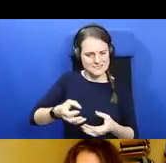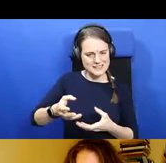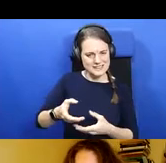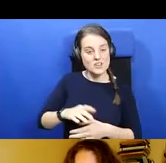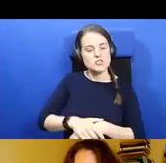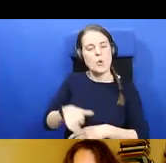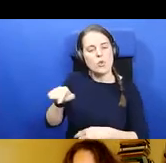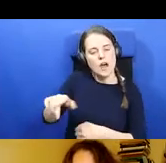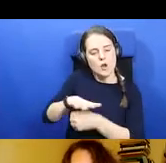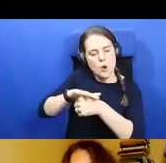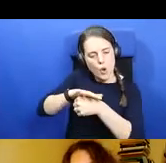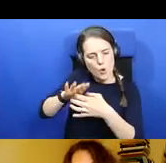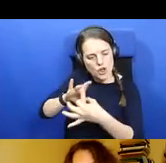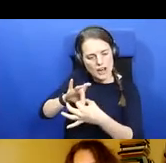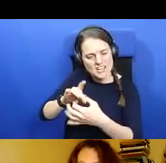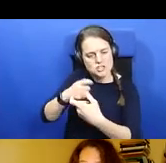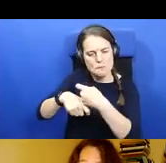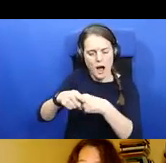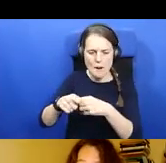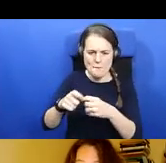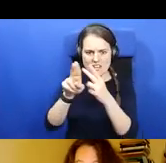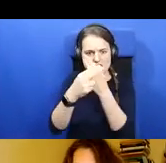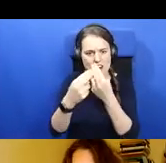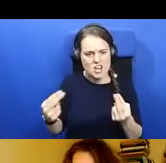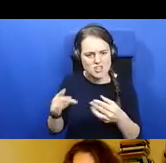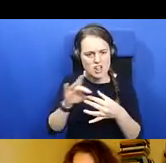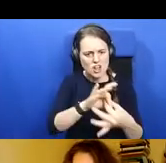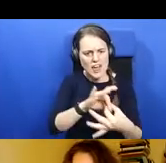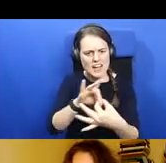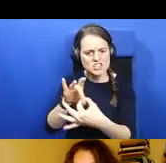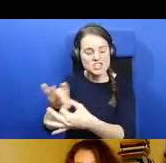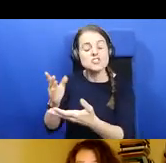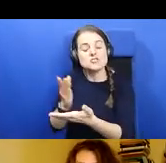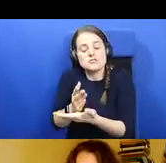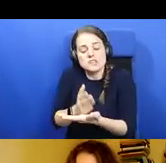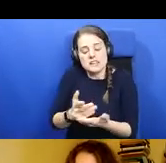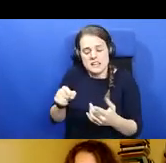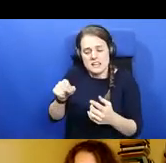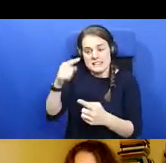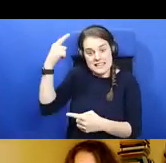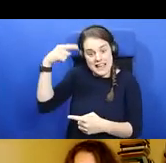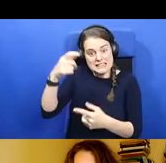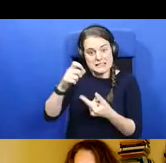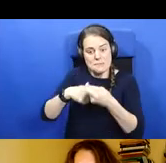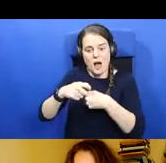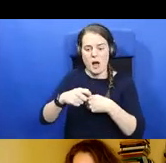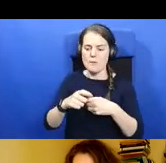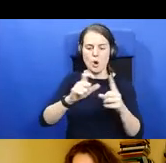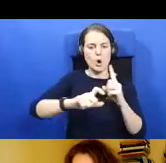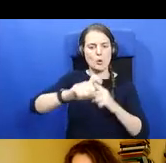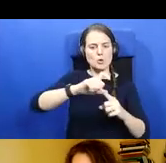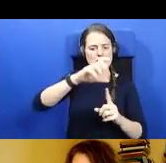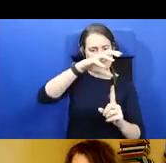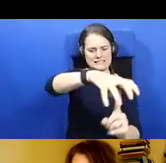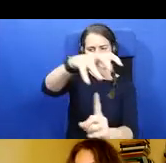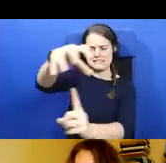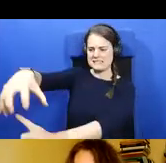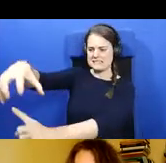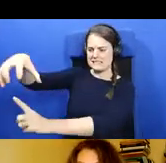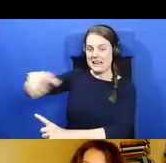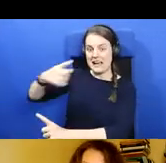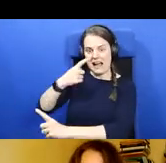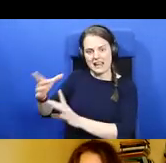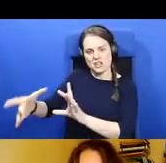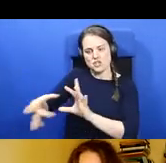connections as well. So saints could join communities with each other, and they could also join